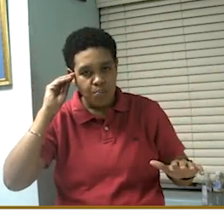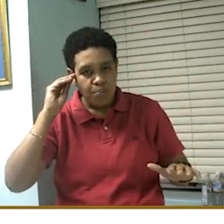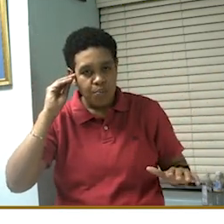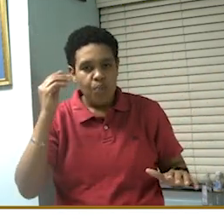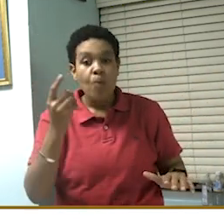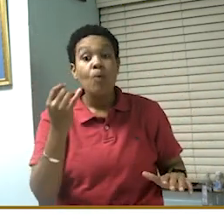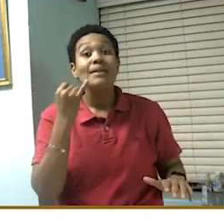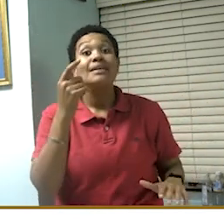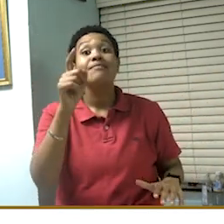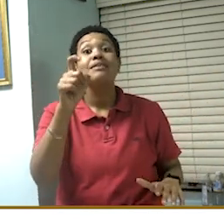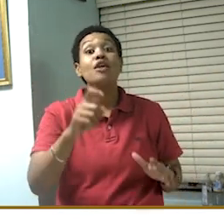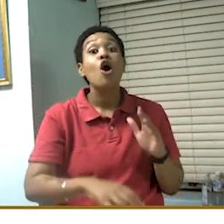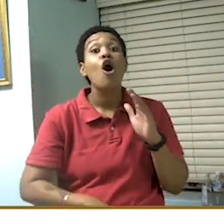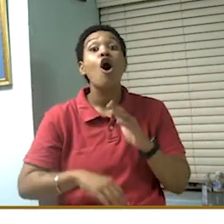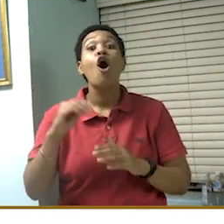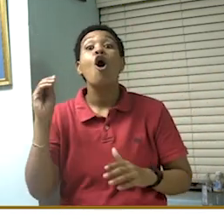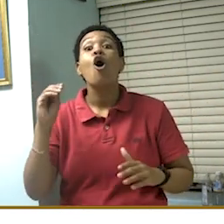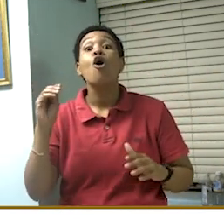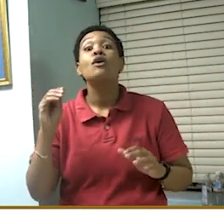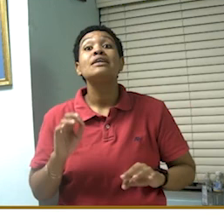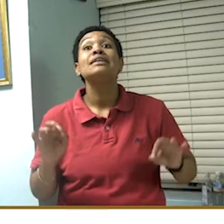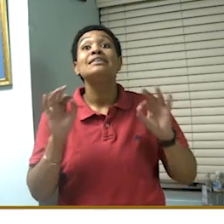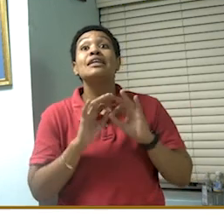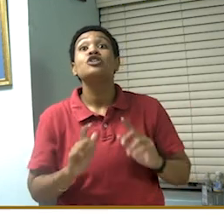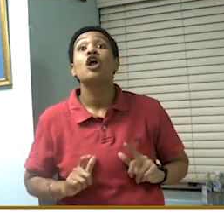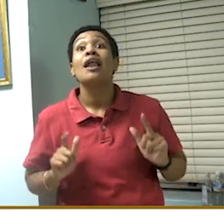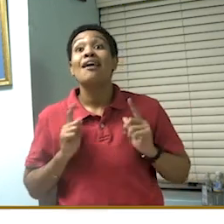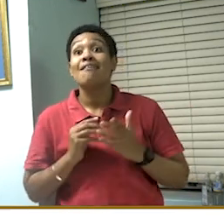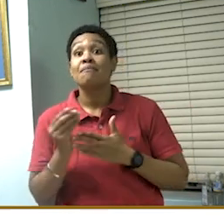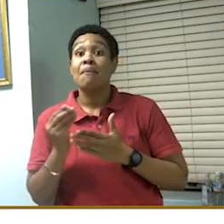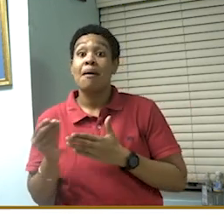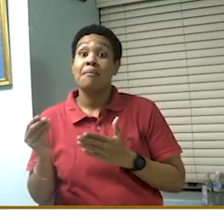home unless you need to go out.